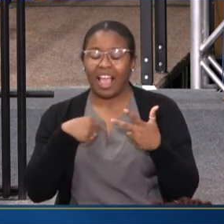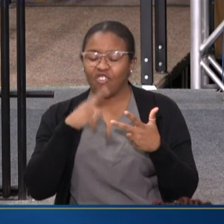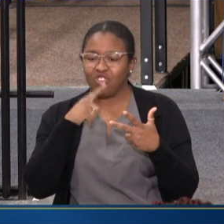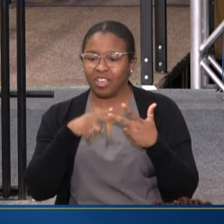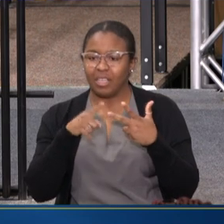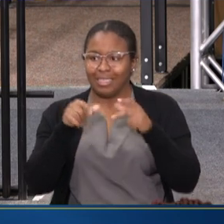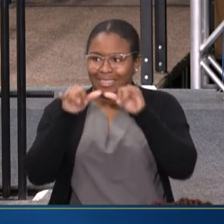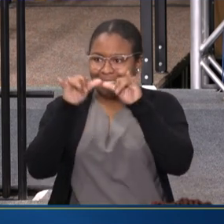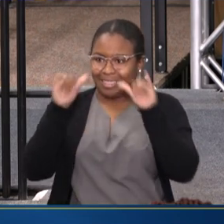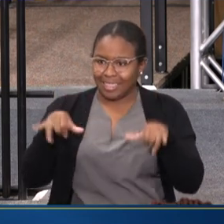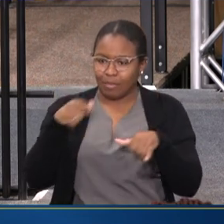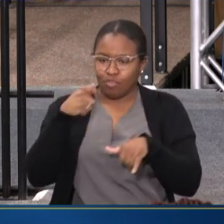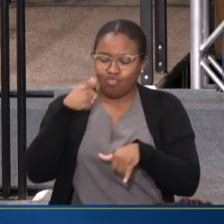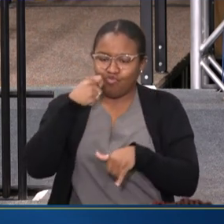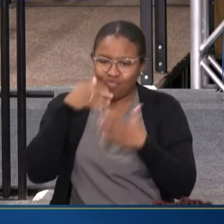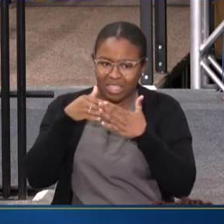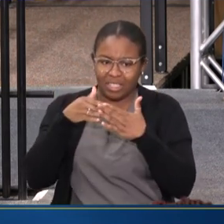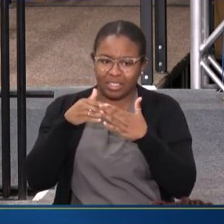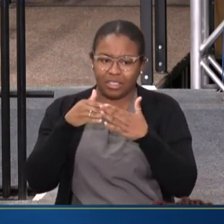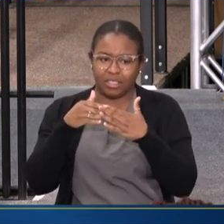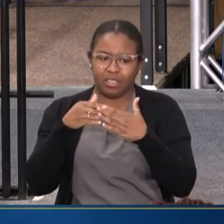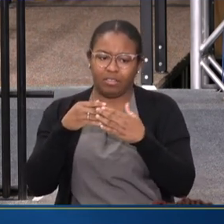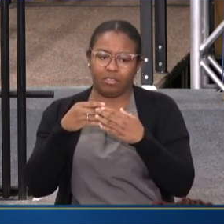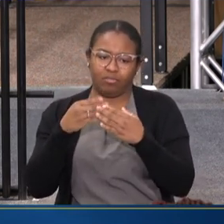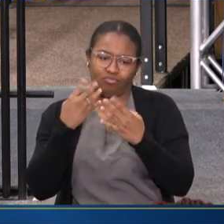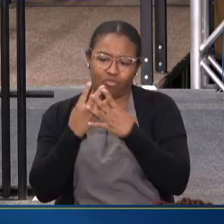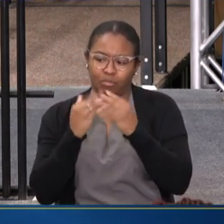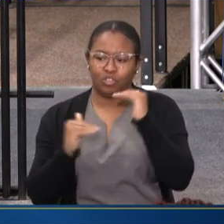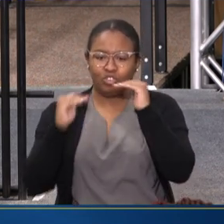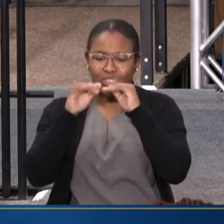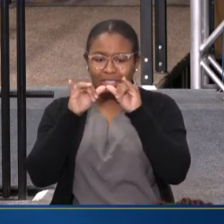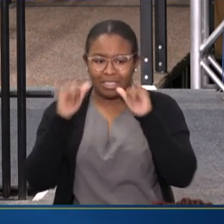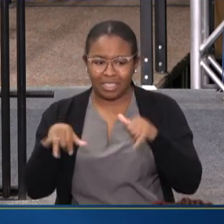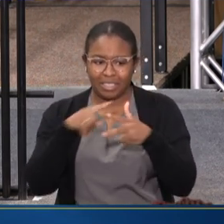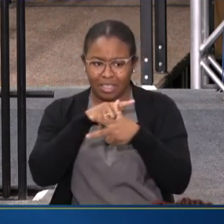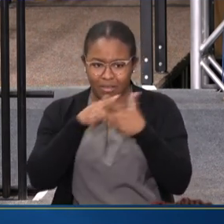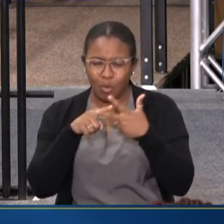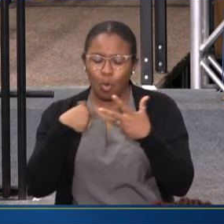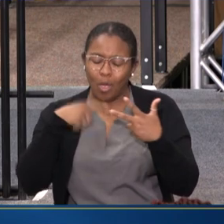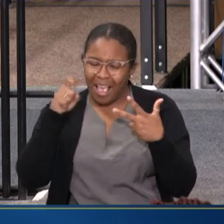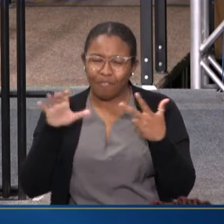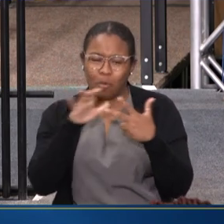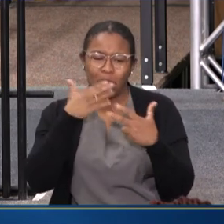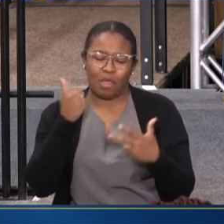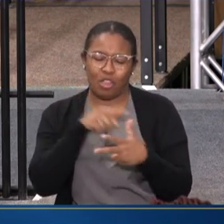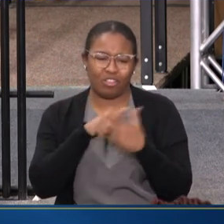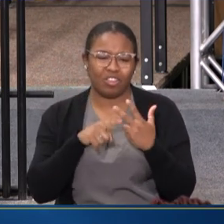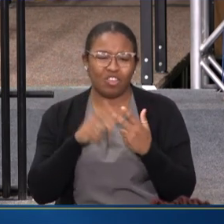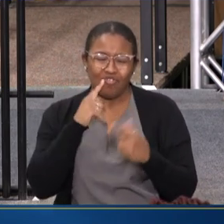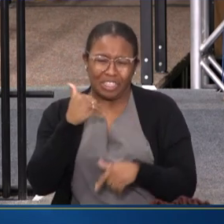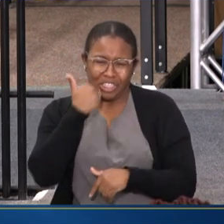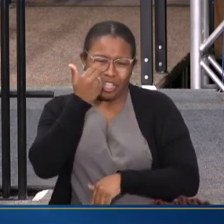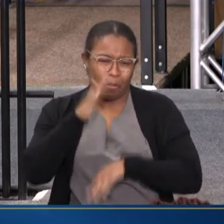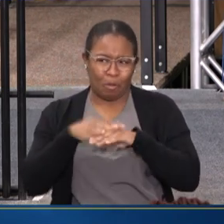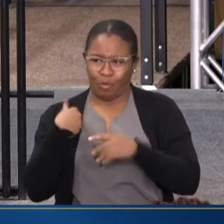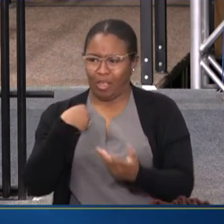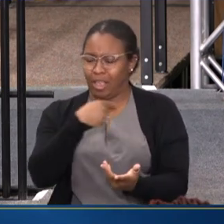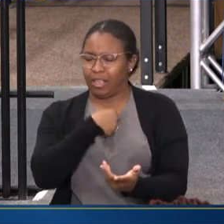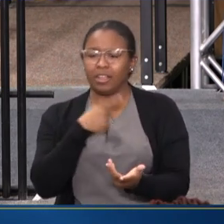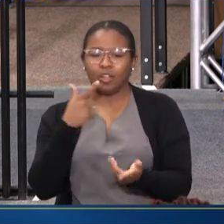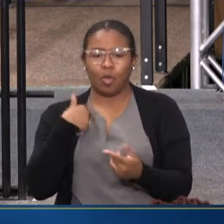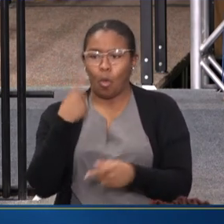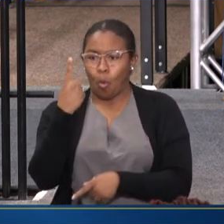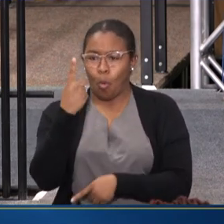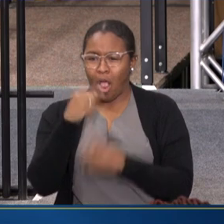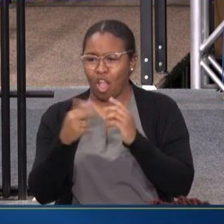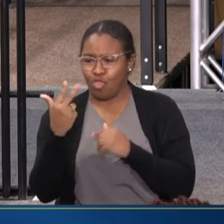SYSTEMICALLY RACIST CRIMINAL JUSTICE SYSTEM THAT WE HAVE TO DO BETTER. I MEAN, SHAME ON US WHEN WE HAVE ONE